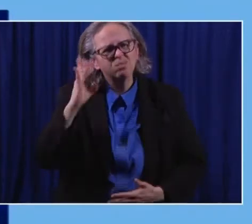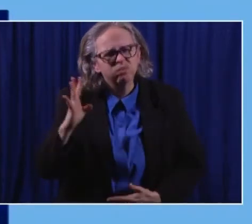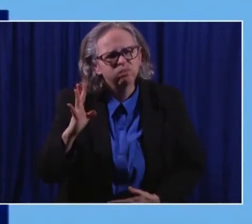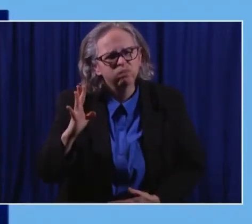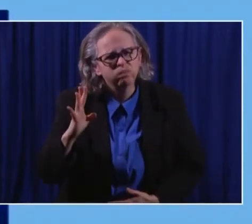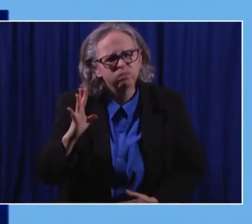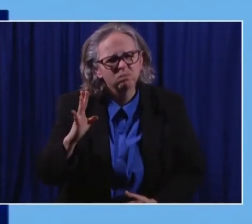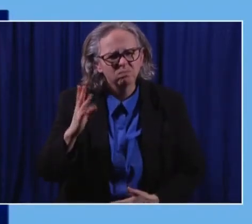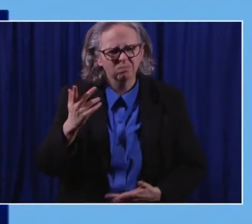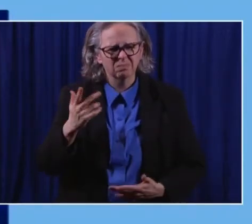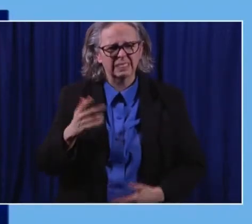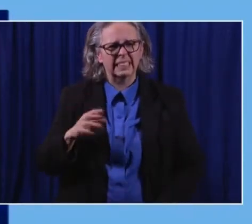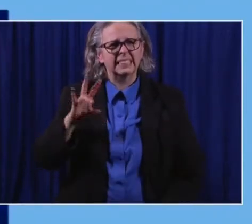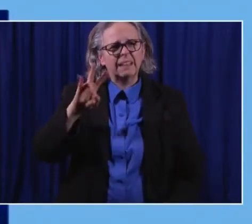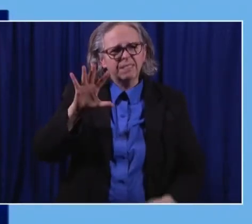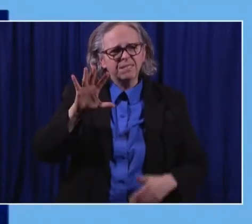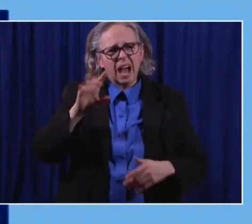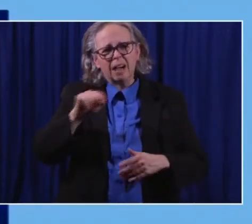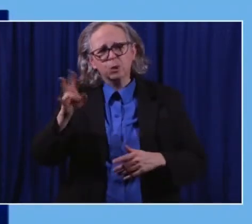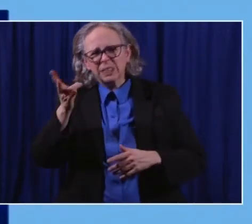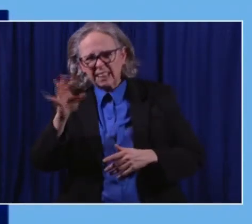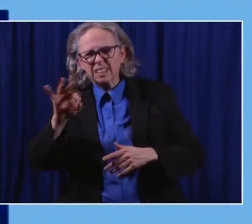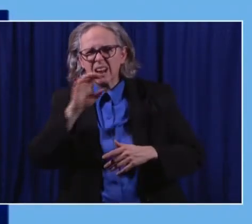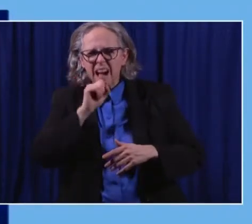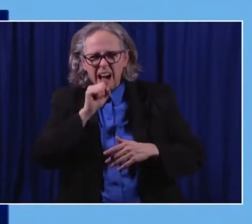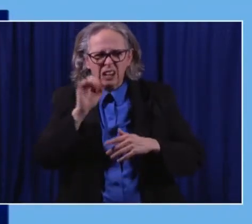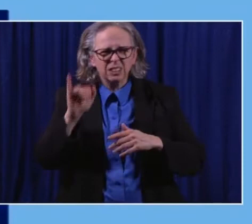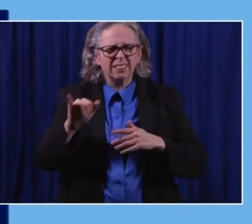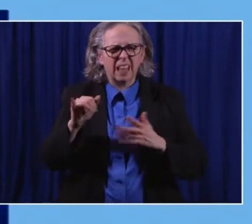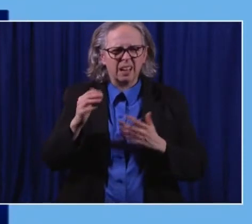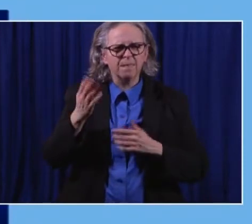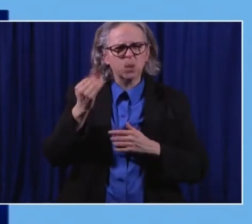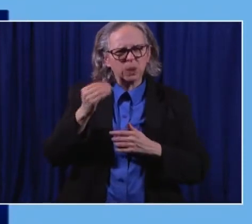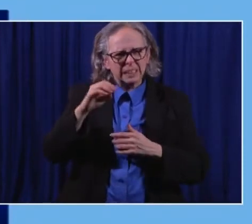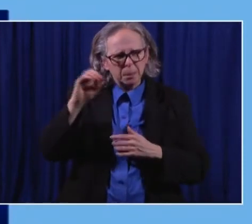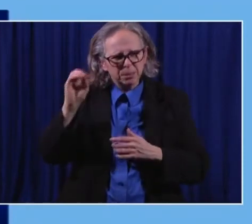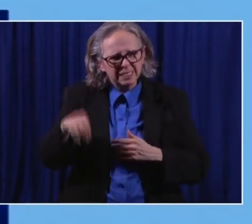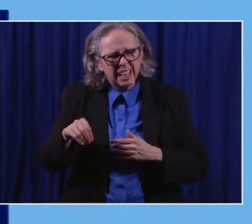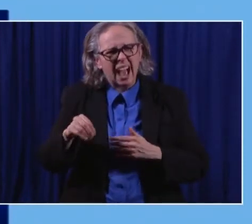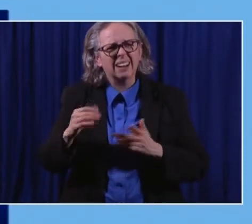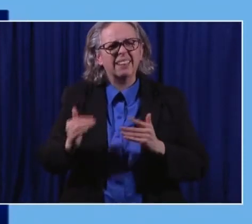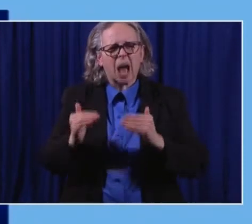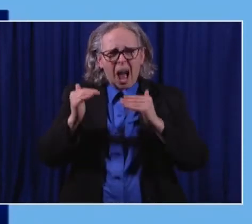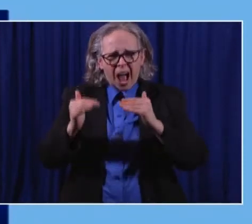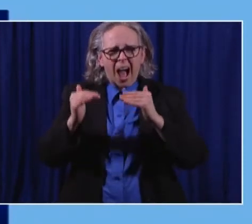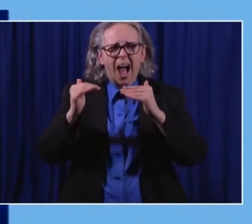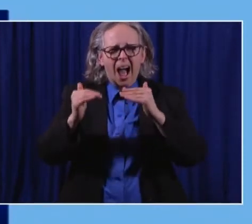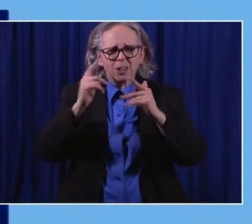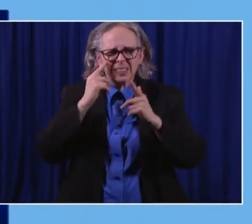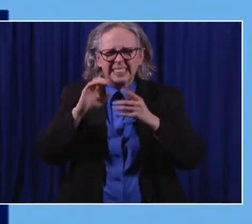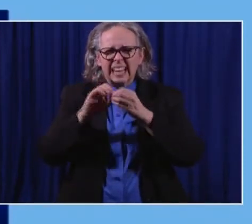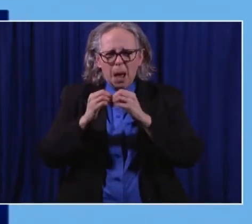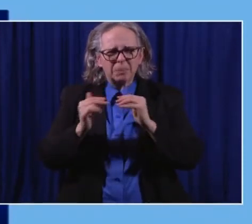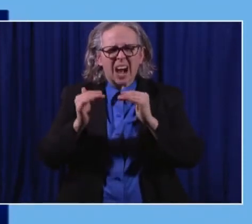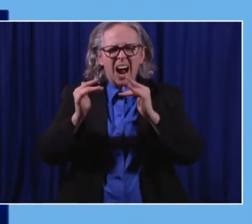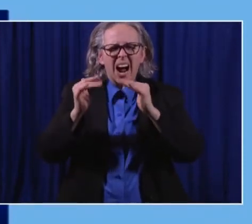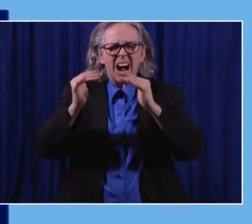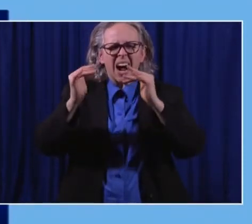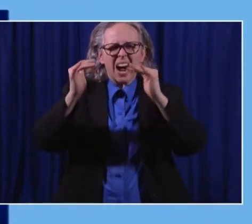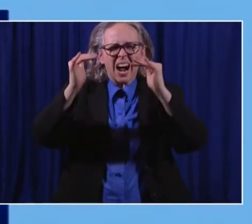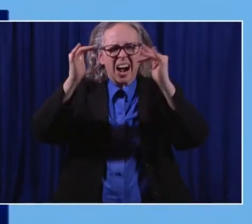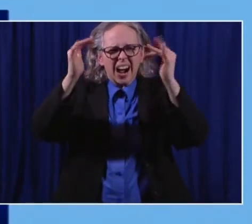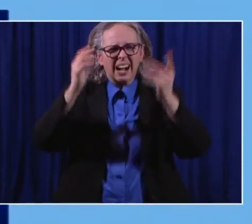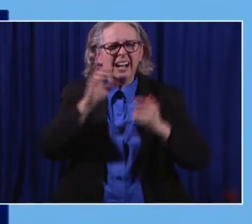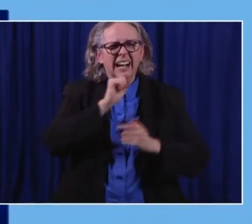75 to 79 represents 14% of the deaths in Ohio. Those age 70 to